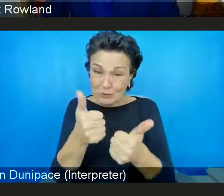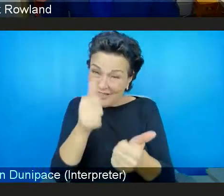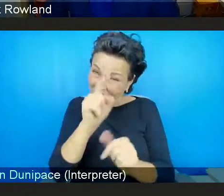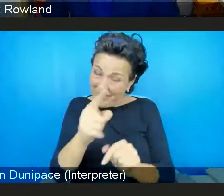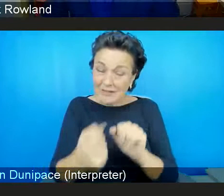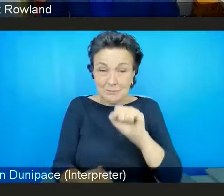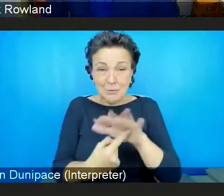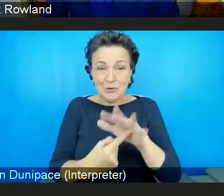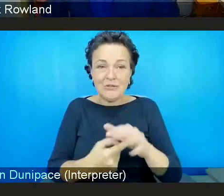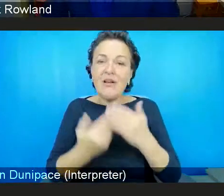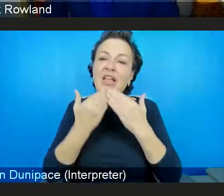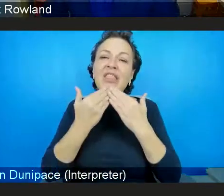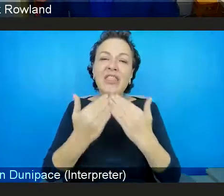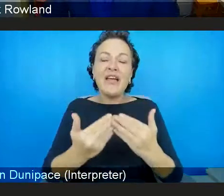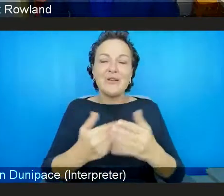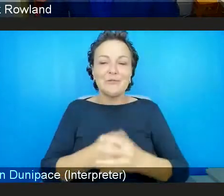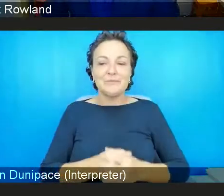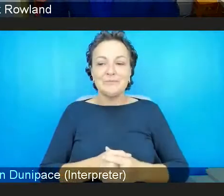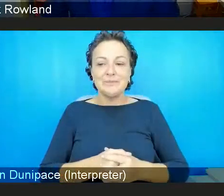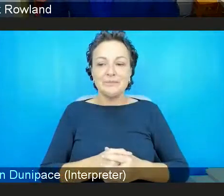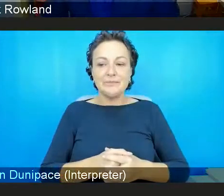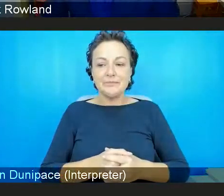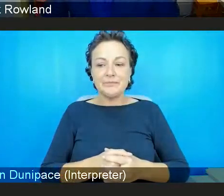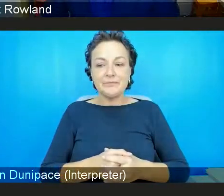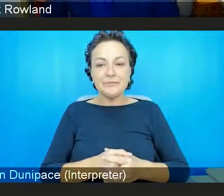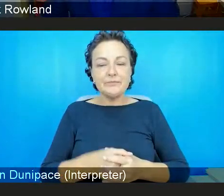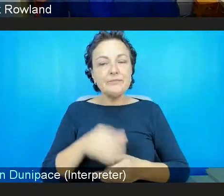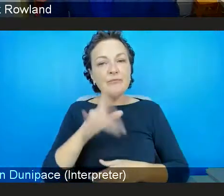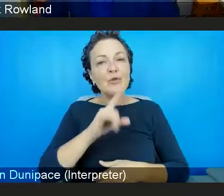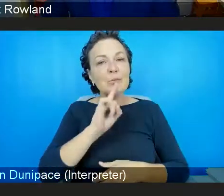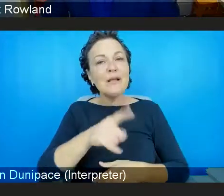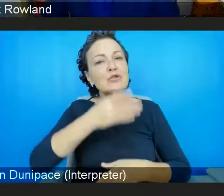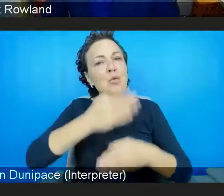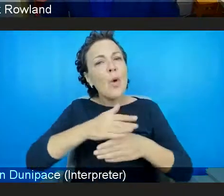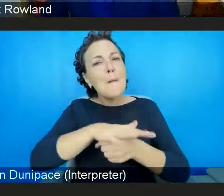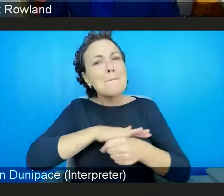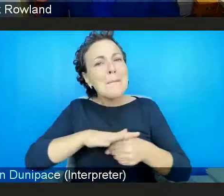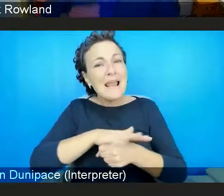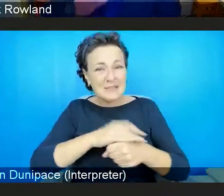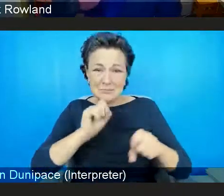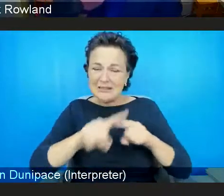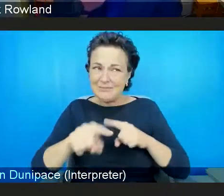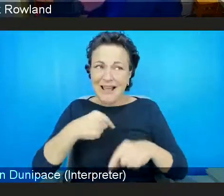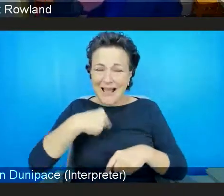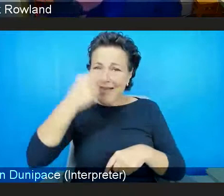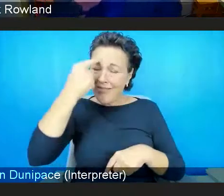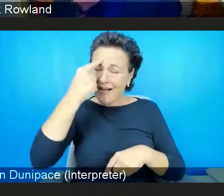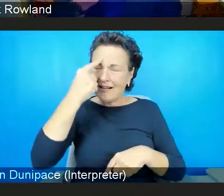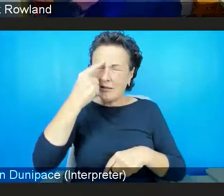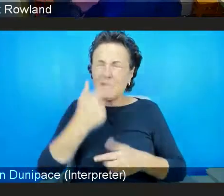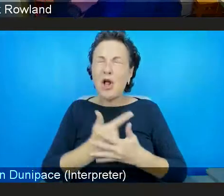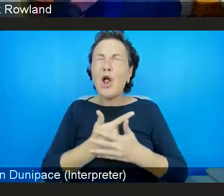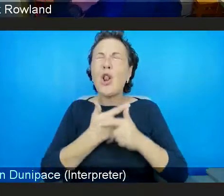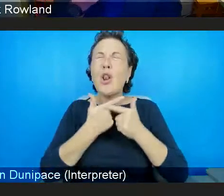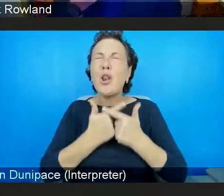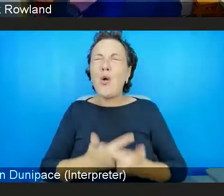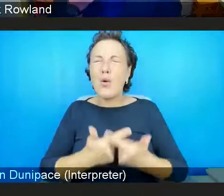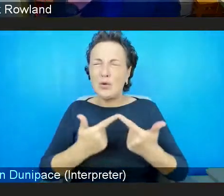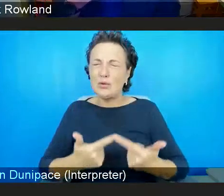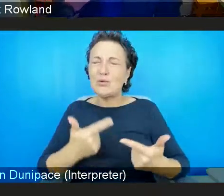Thanks for that. I think that mentioning workplaces in particular, I think there's still an awful lot of work to be done in helping